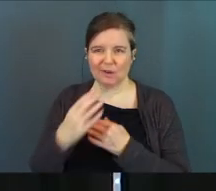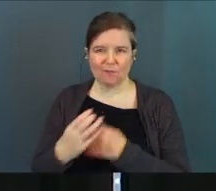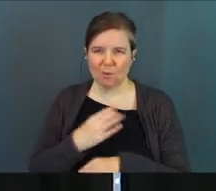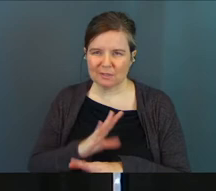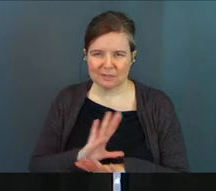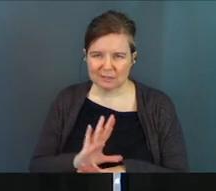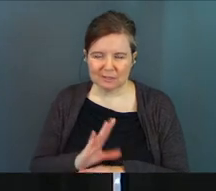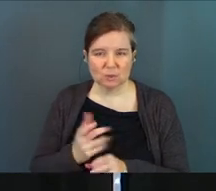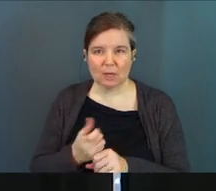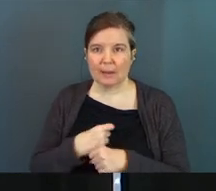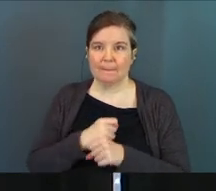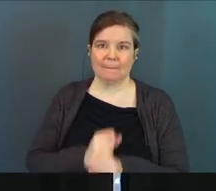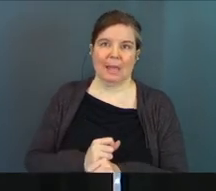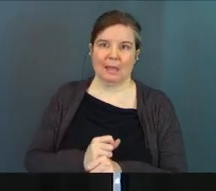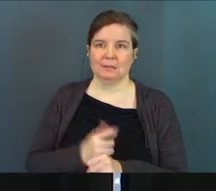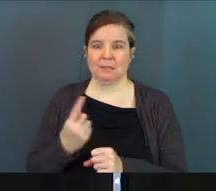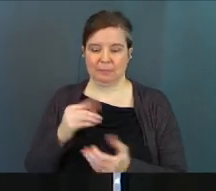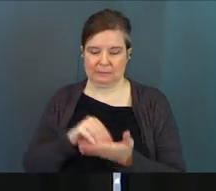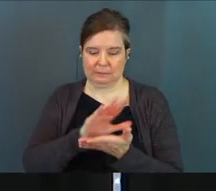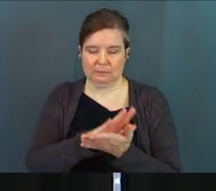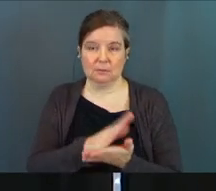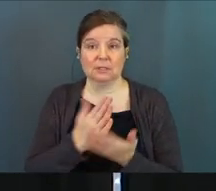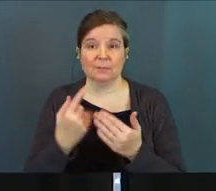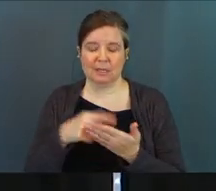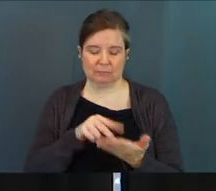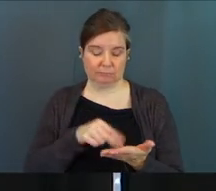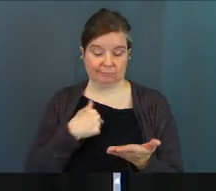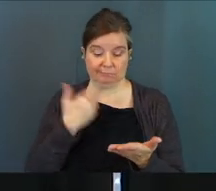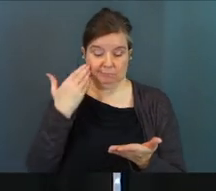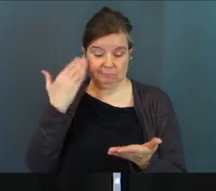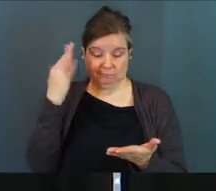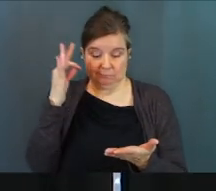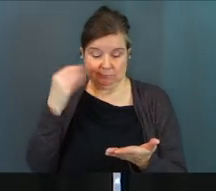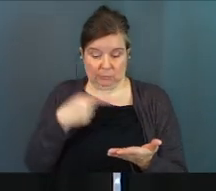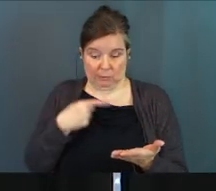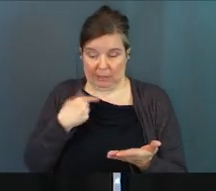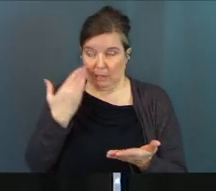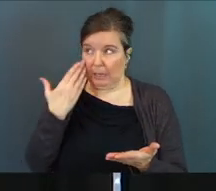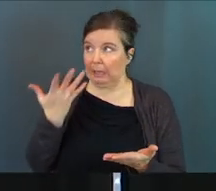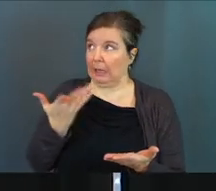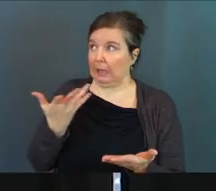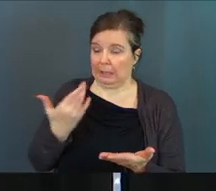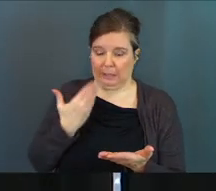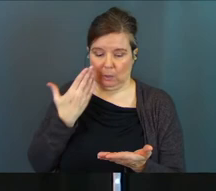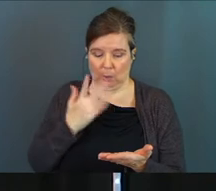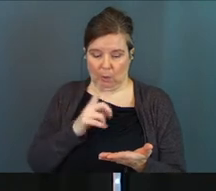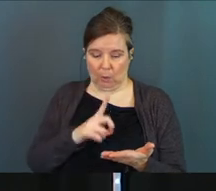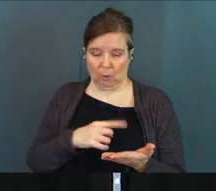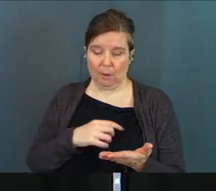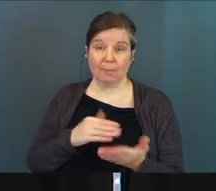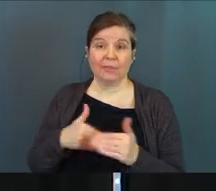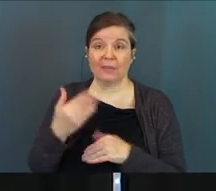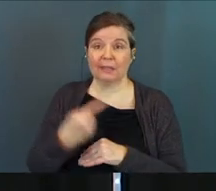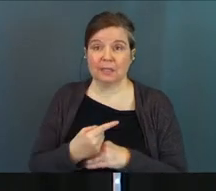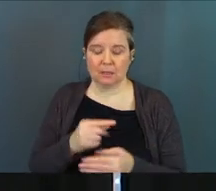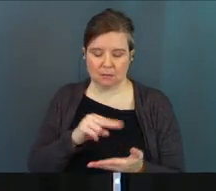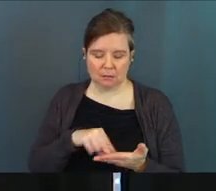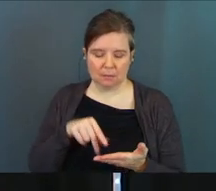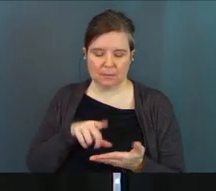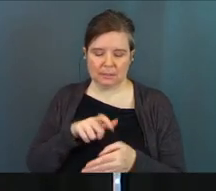time in that. And we're not trying to force it. We're not trying to make something get on the page. Some days you'll go, you go, I just kind of struggle with this one. I don't know, Lord, but I come back the next